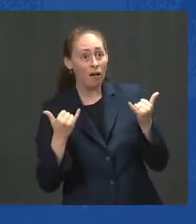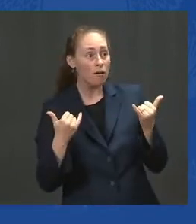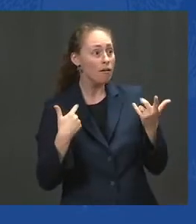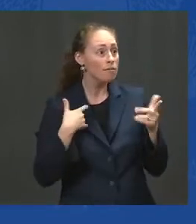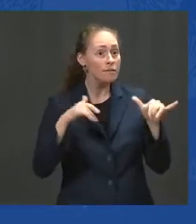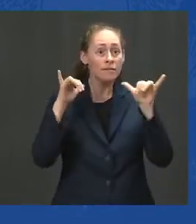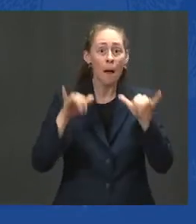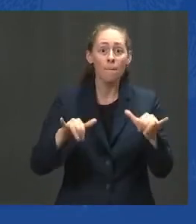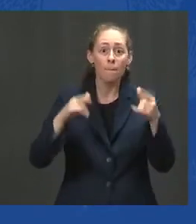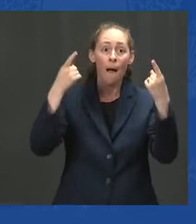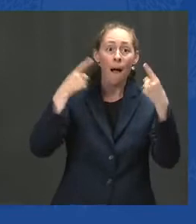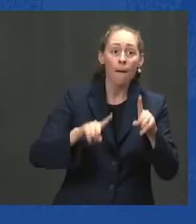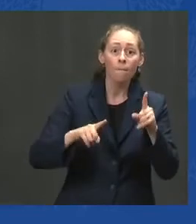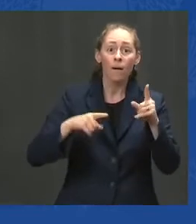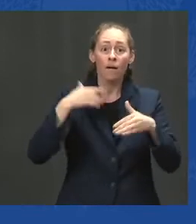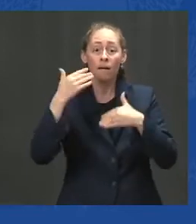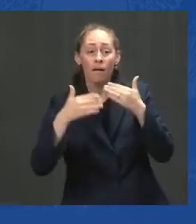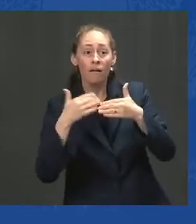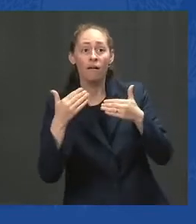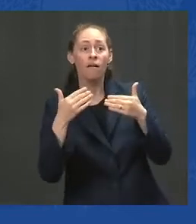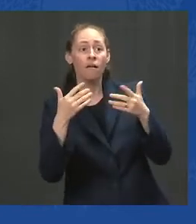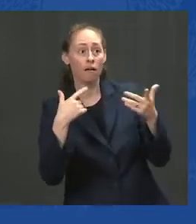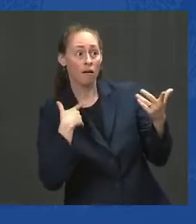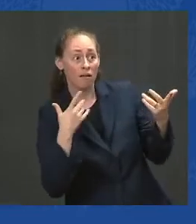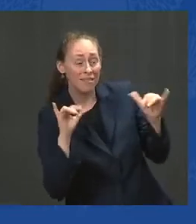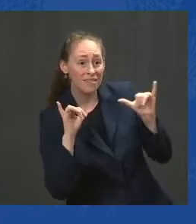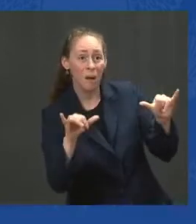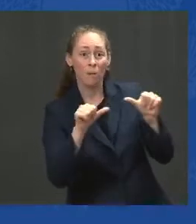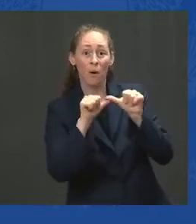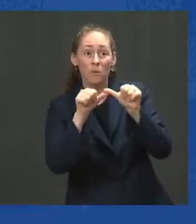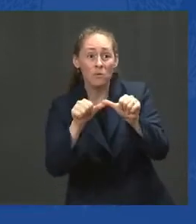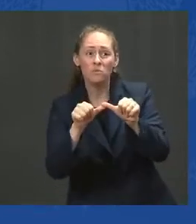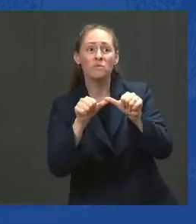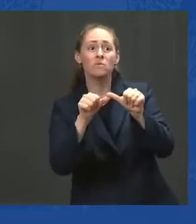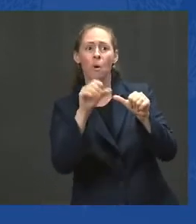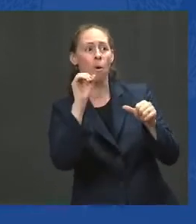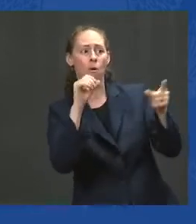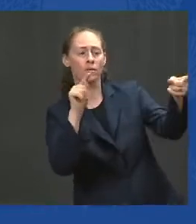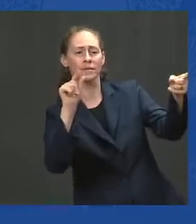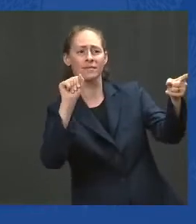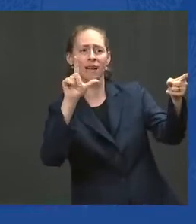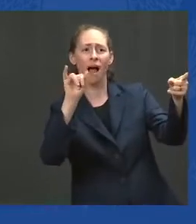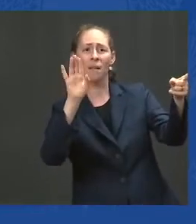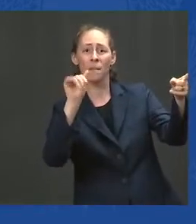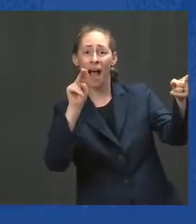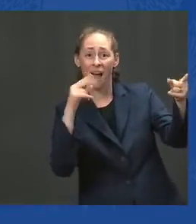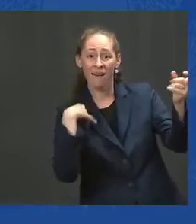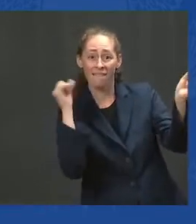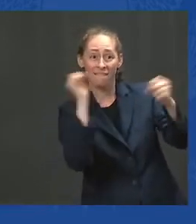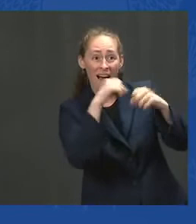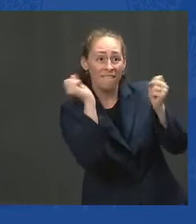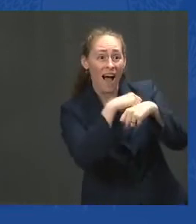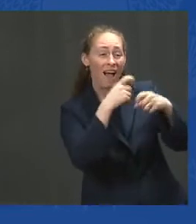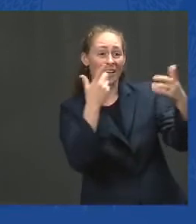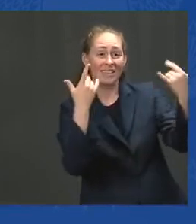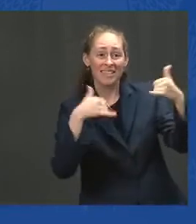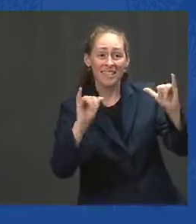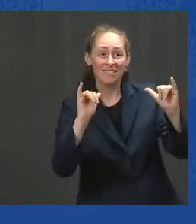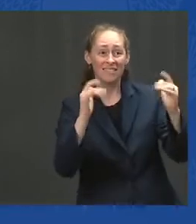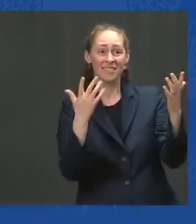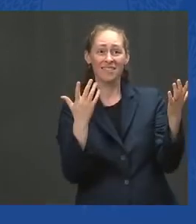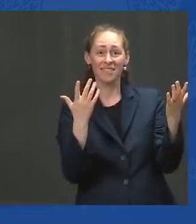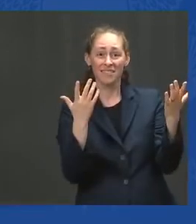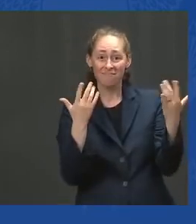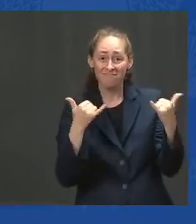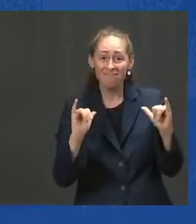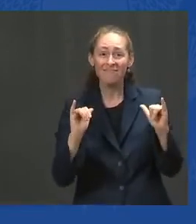prepared to go back to fighting the Taliban in the middle of the spring fighting season. There would have been no